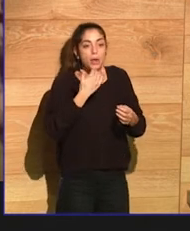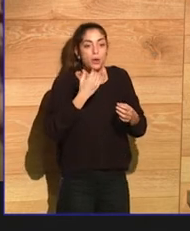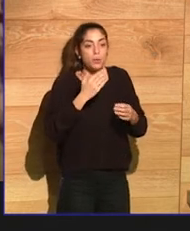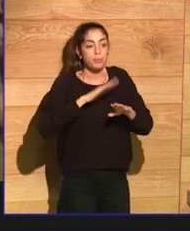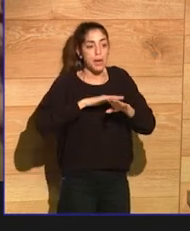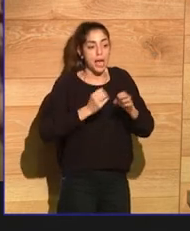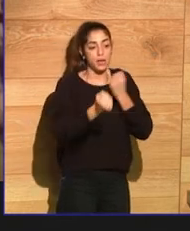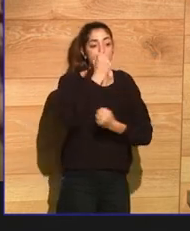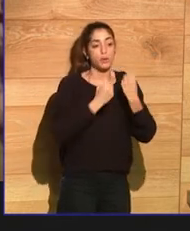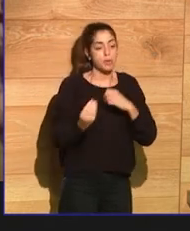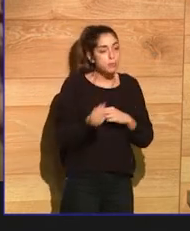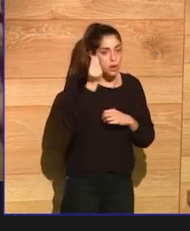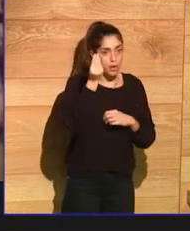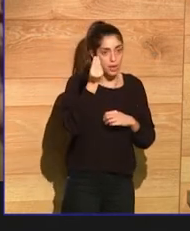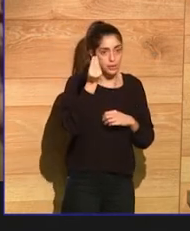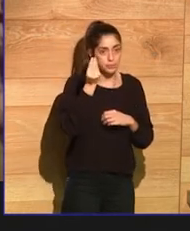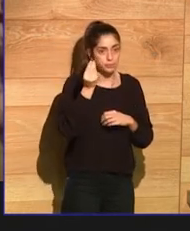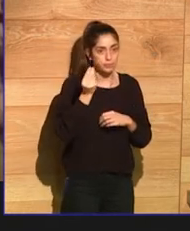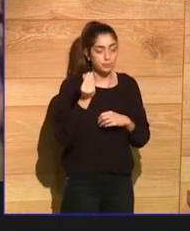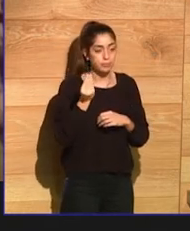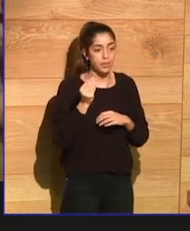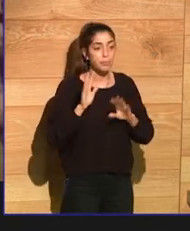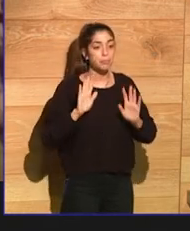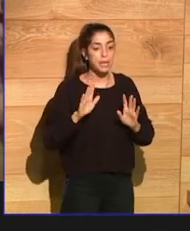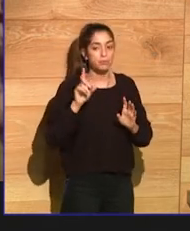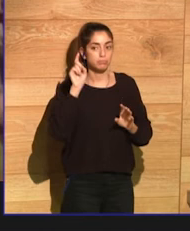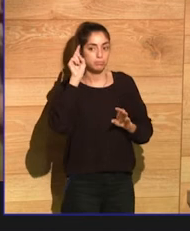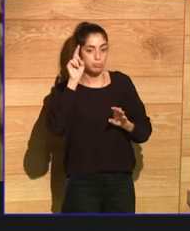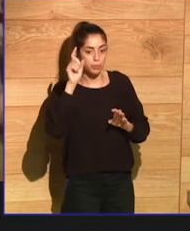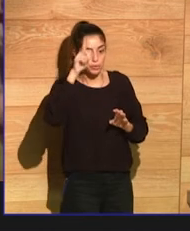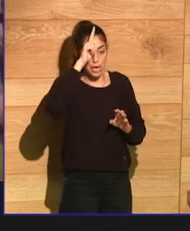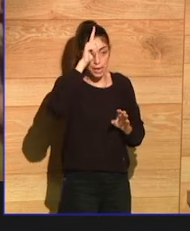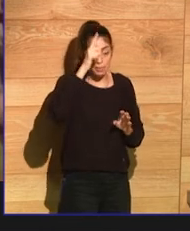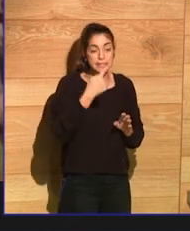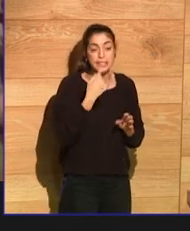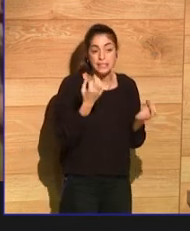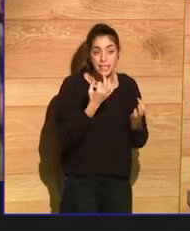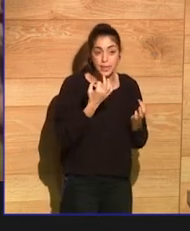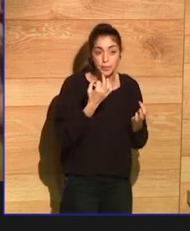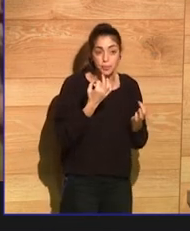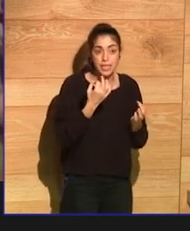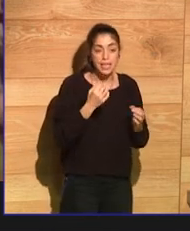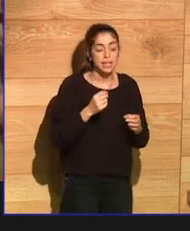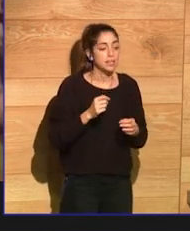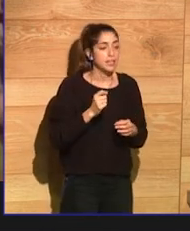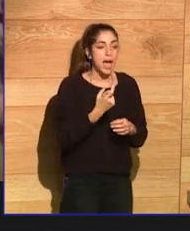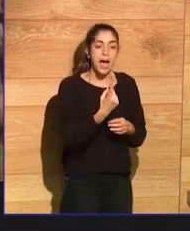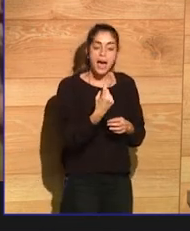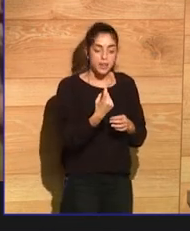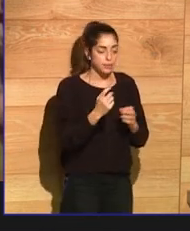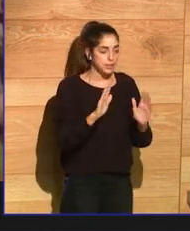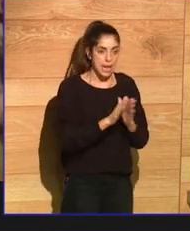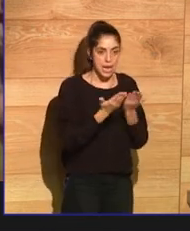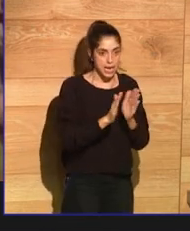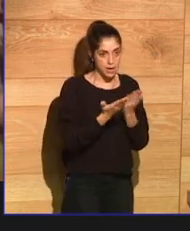But Gunnar Heinzen said they always need a book, and the book may not